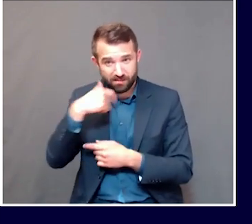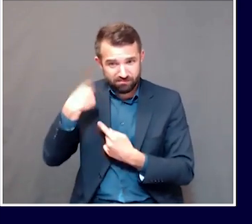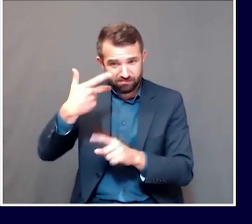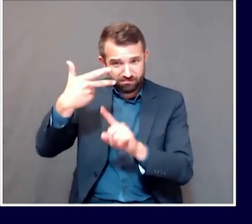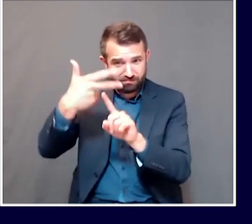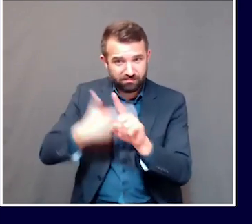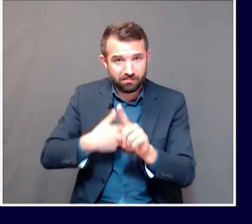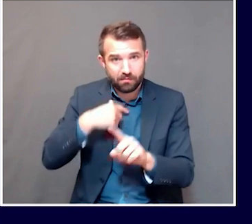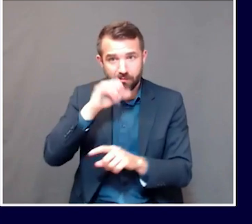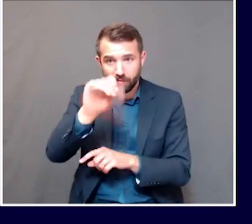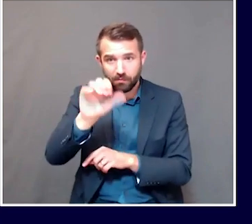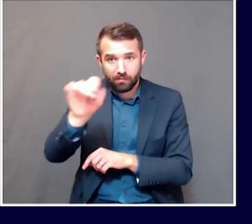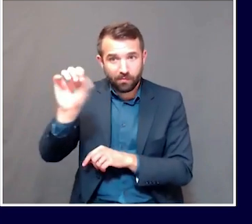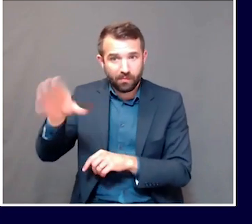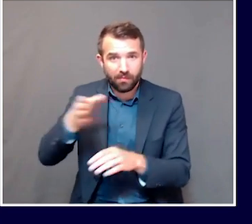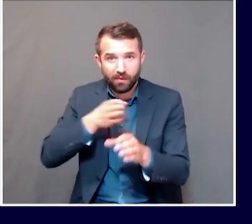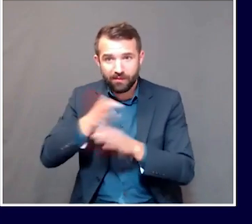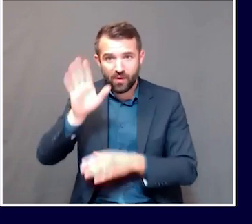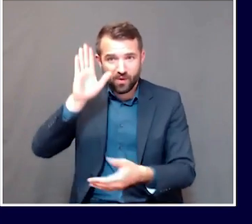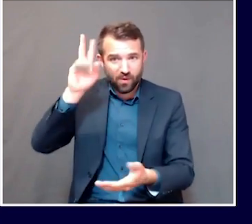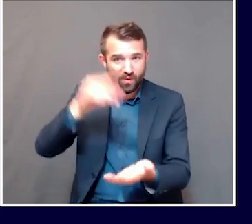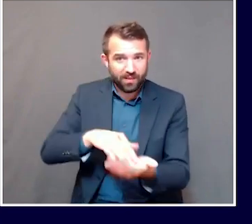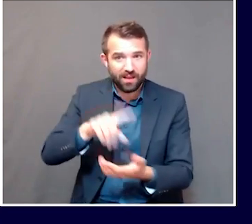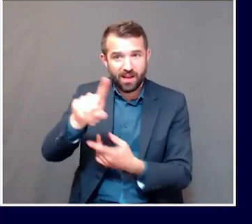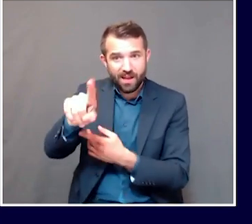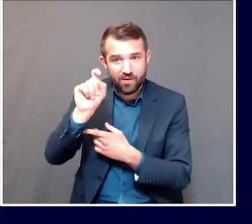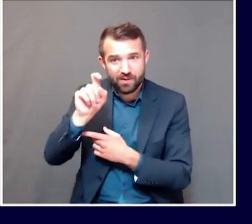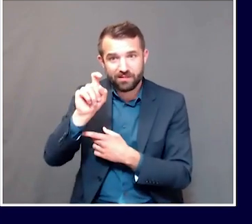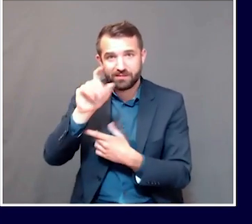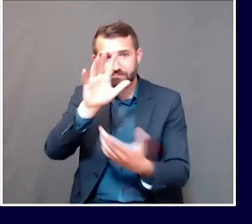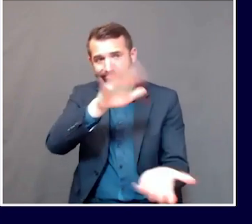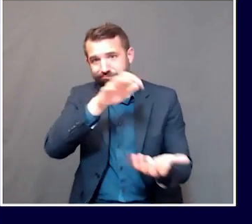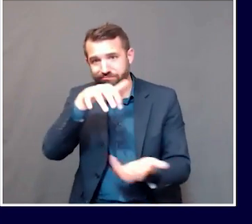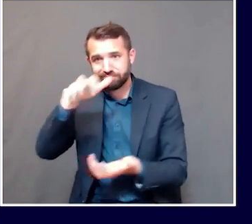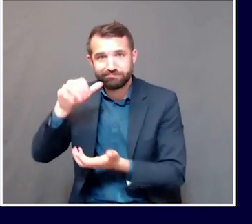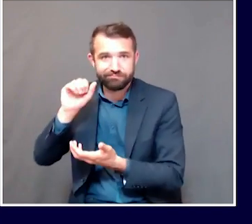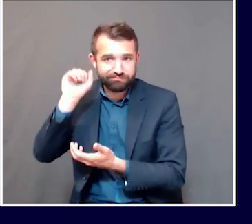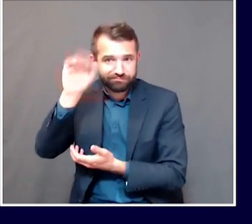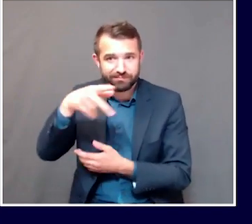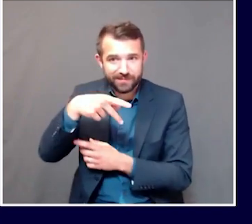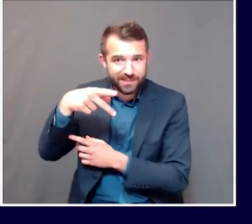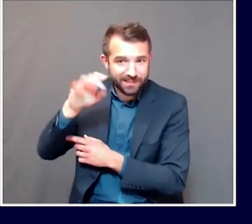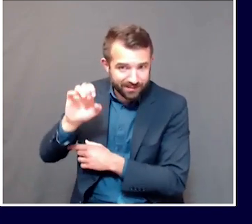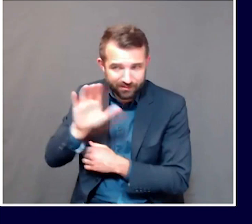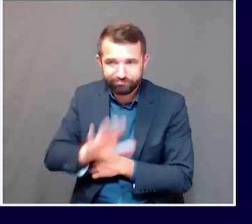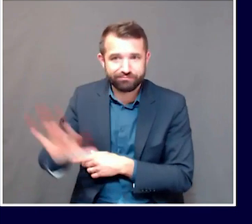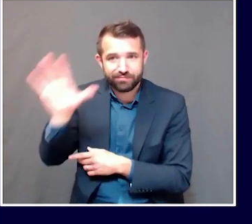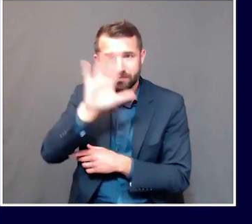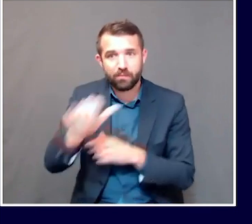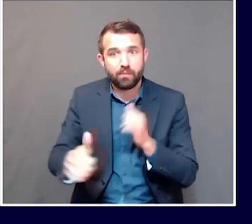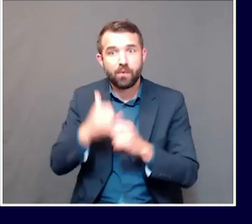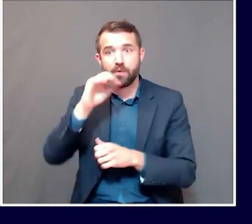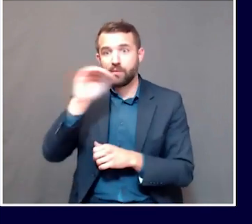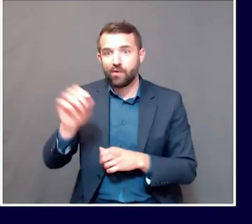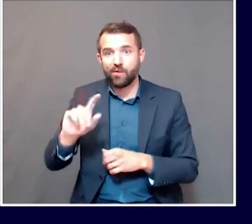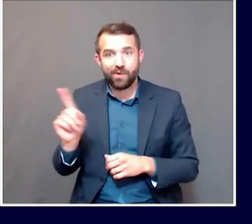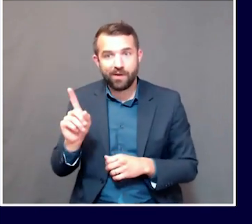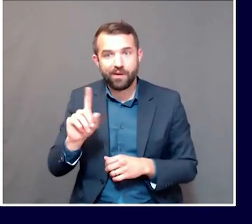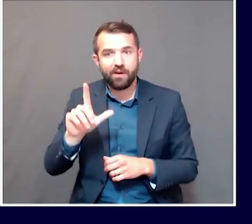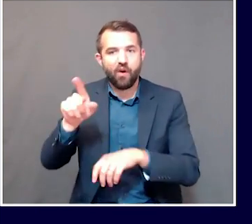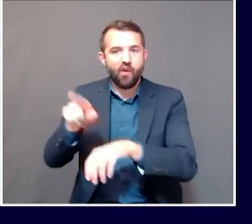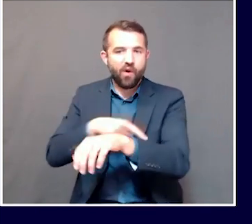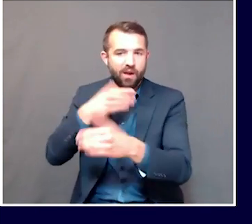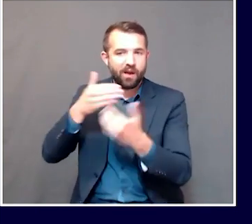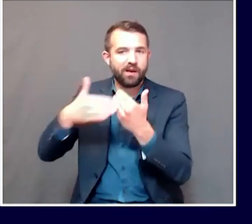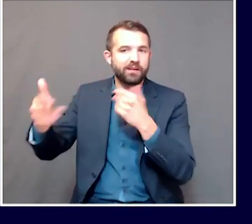than 2,100 shipments of PPE, the predominance of which have gone directly to long-term care facilities across